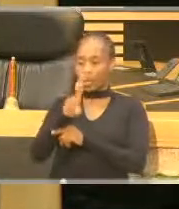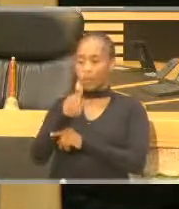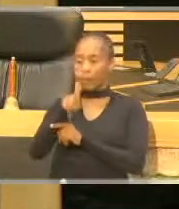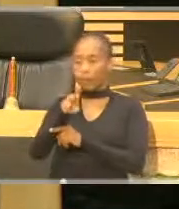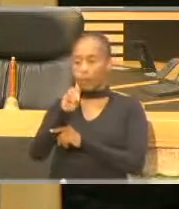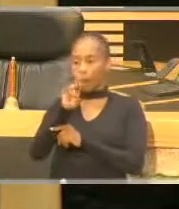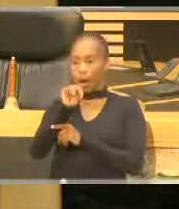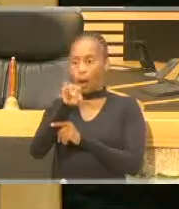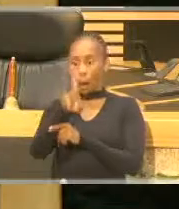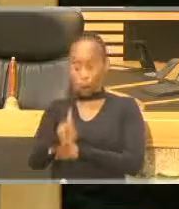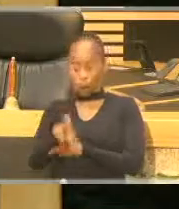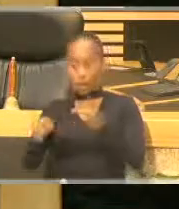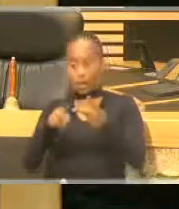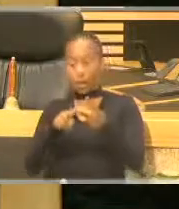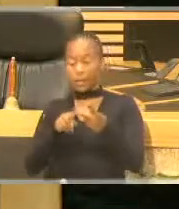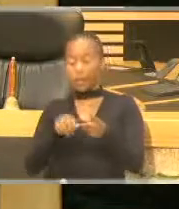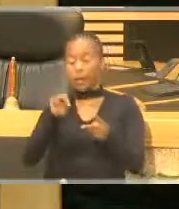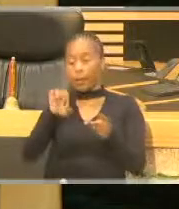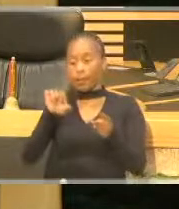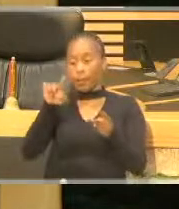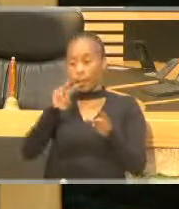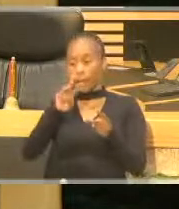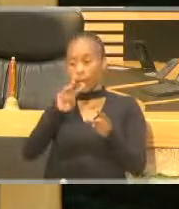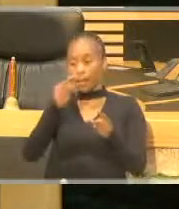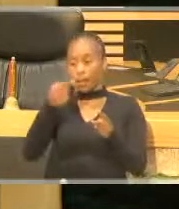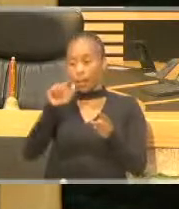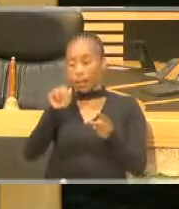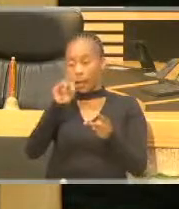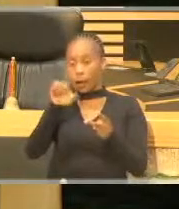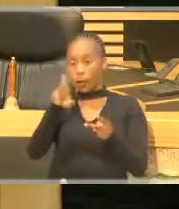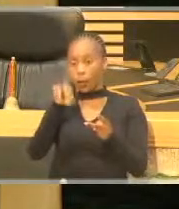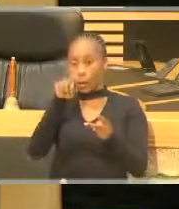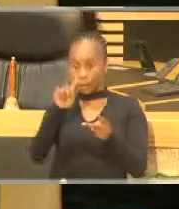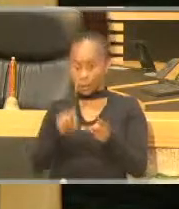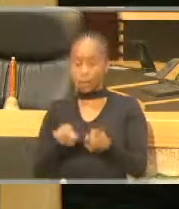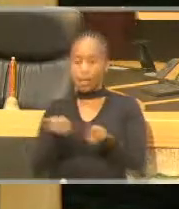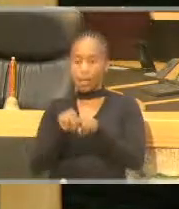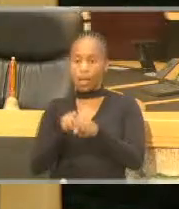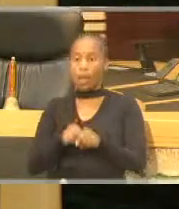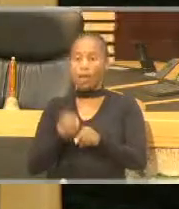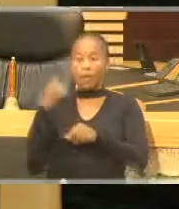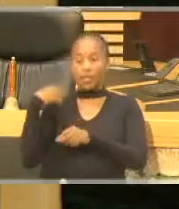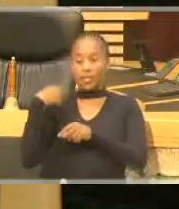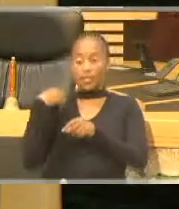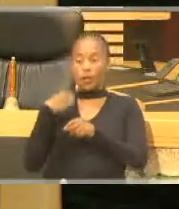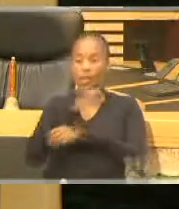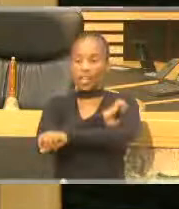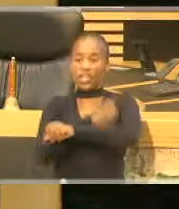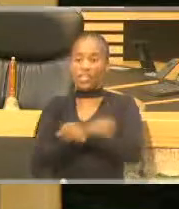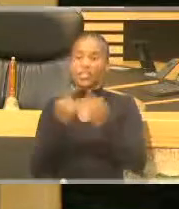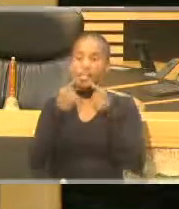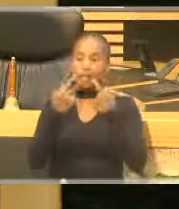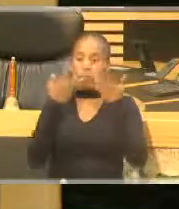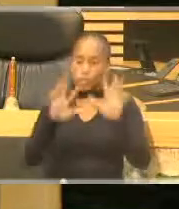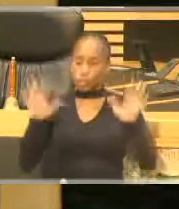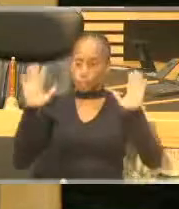,000 megawatts of solar power that was opened by the Minister of Energy recently. In 2019... How